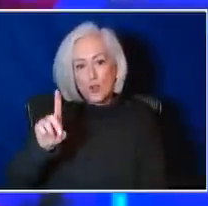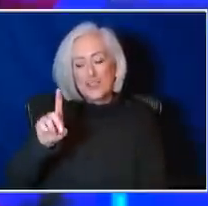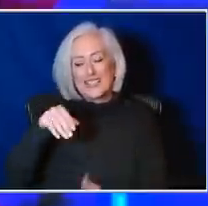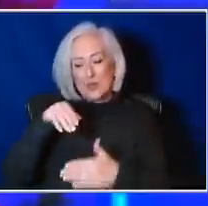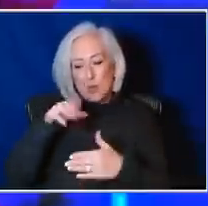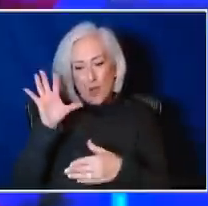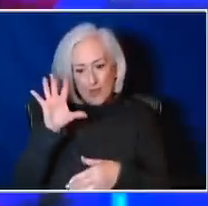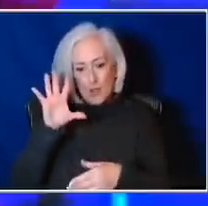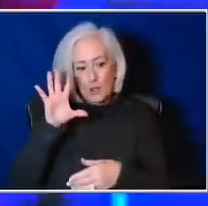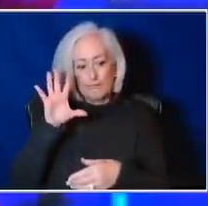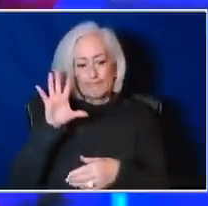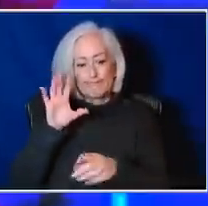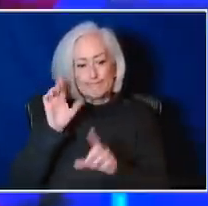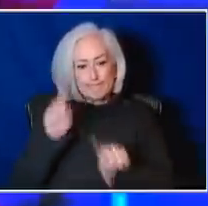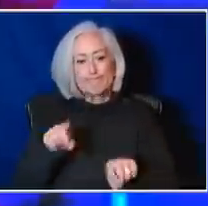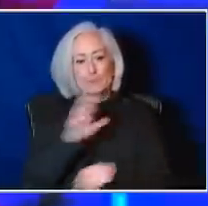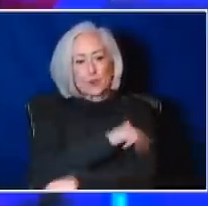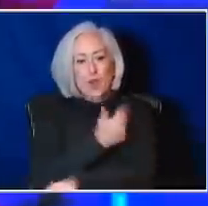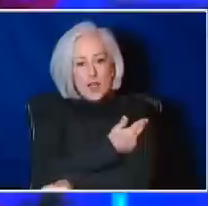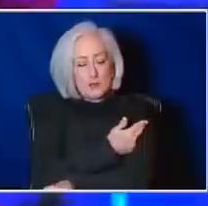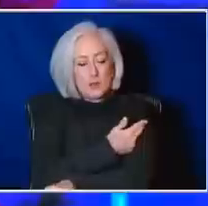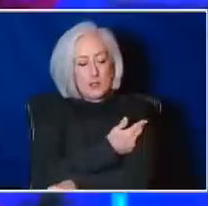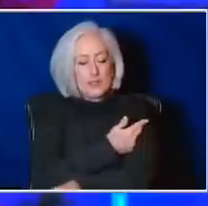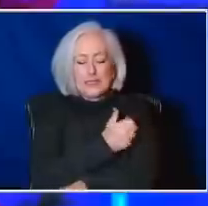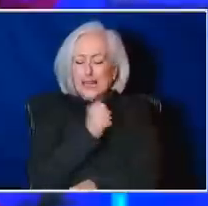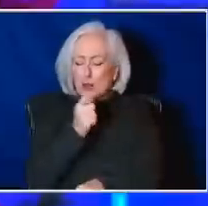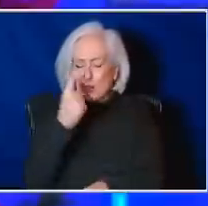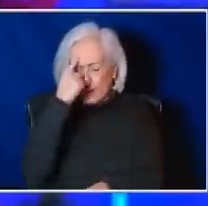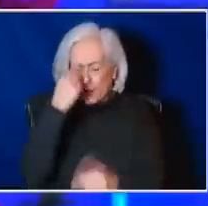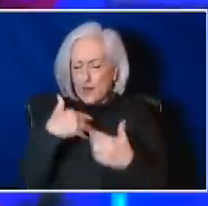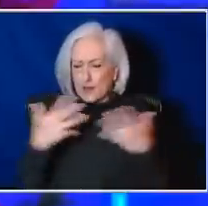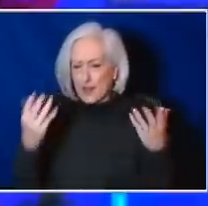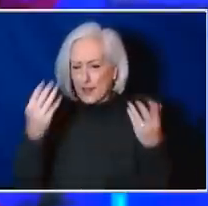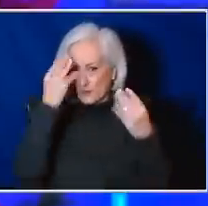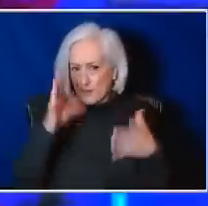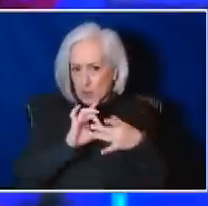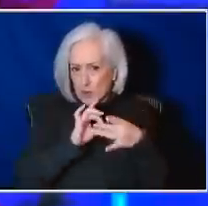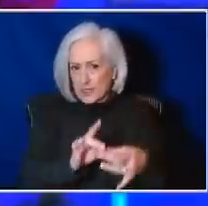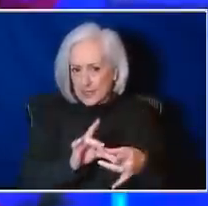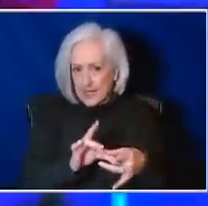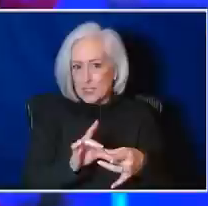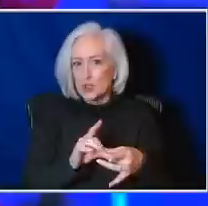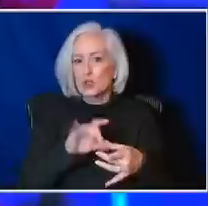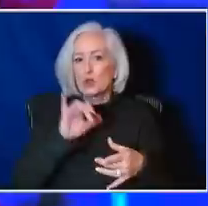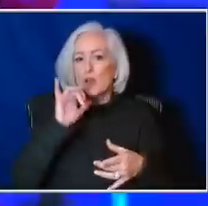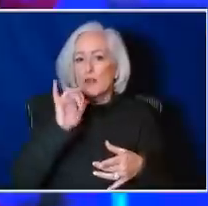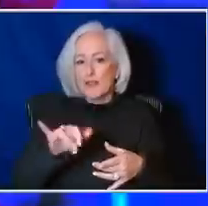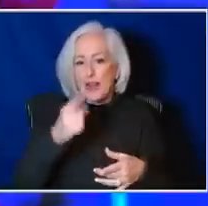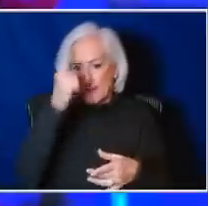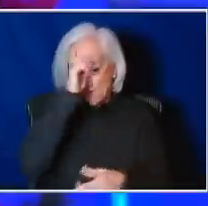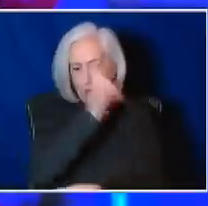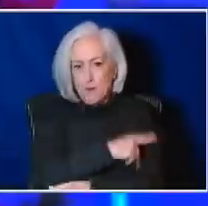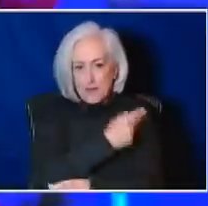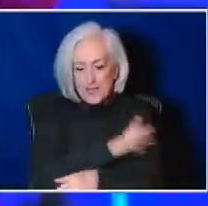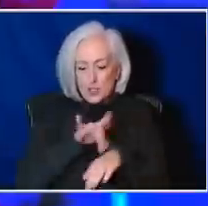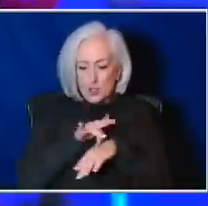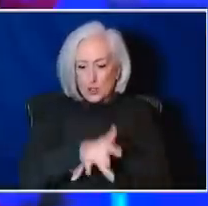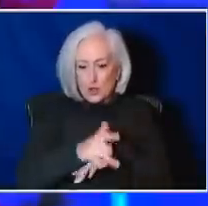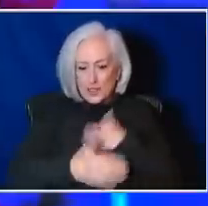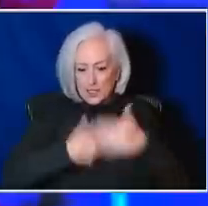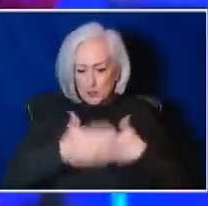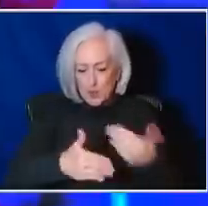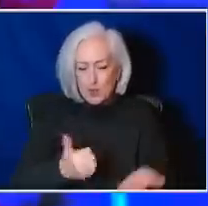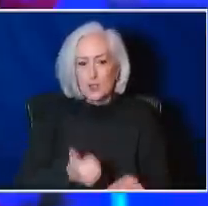especially for those higher risk patients, looking at it when it's early in that process to help prevent progression to the